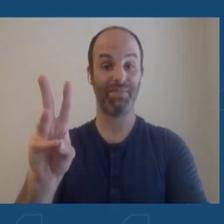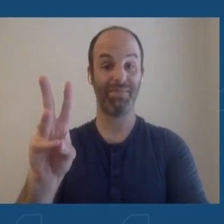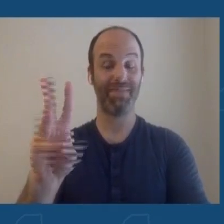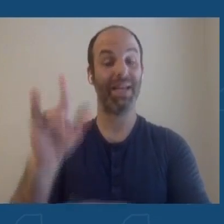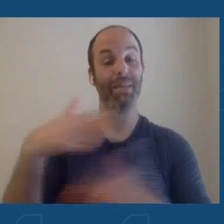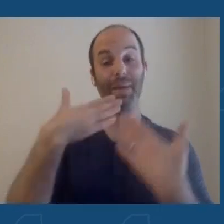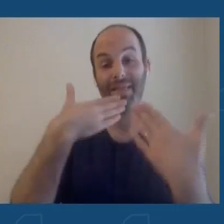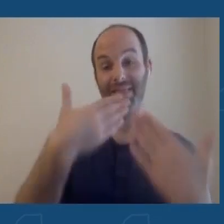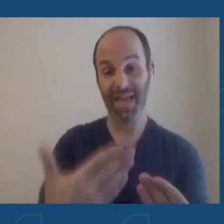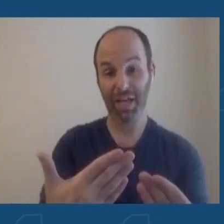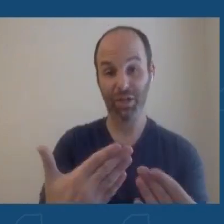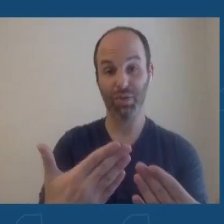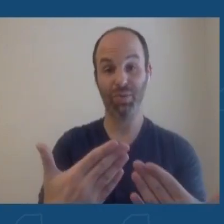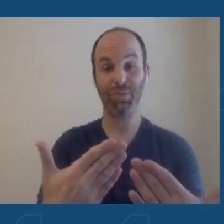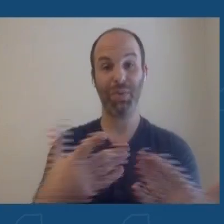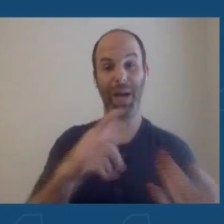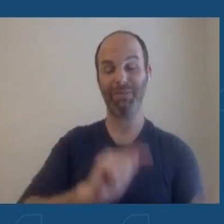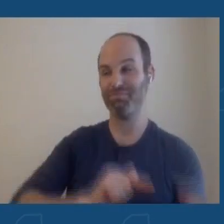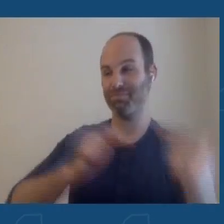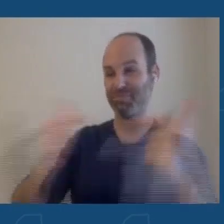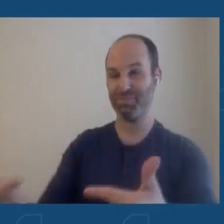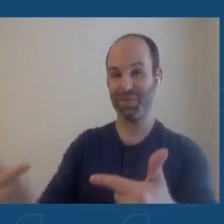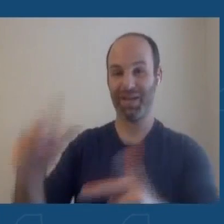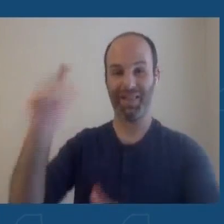you, and back to you, Governor.